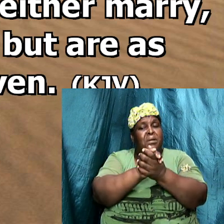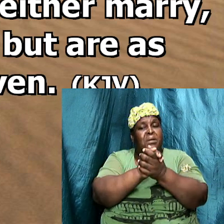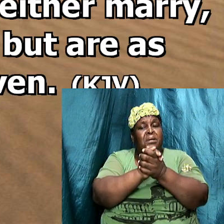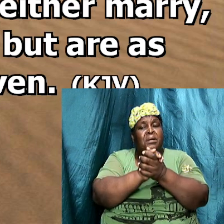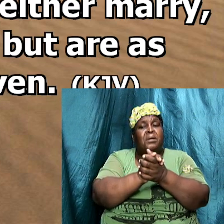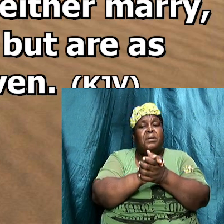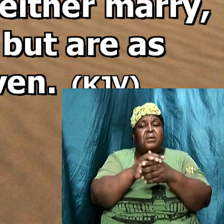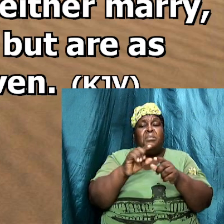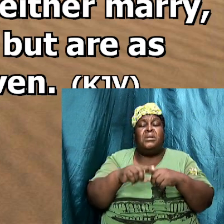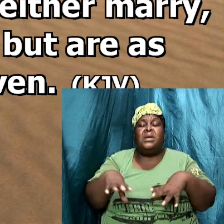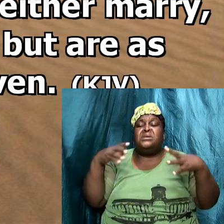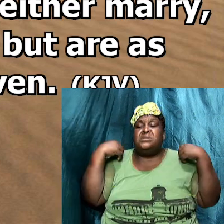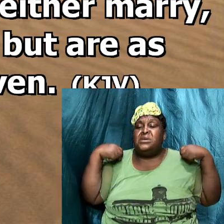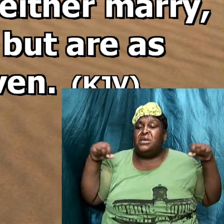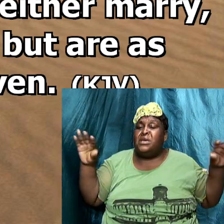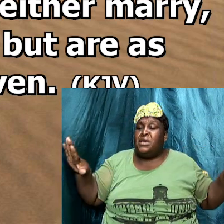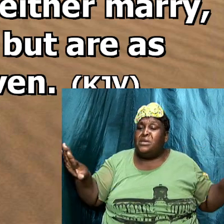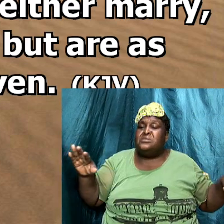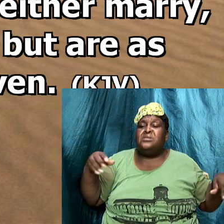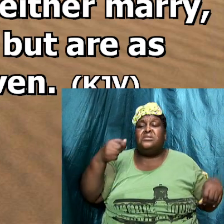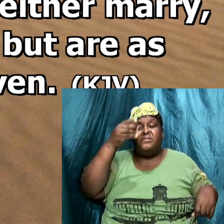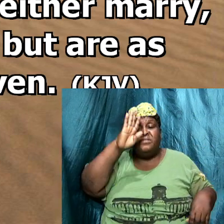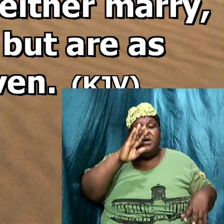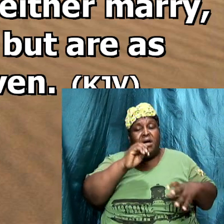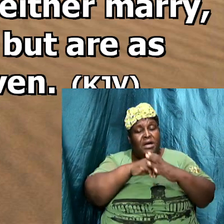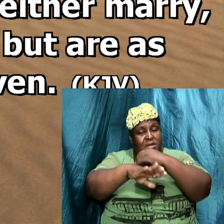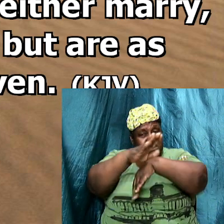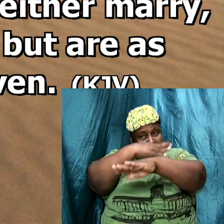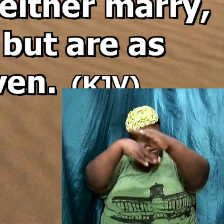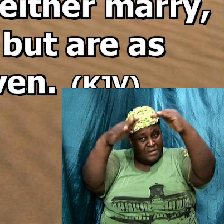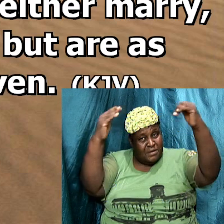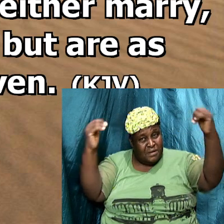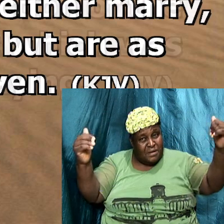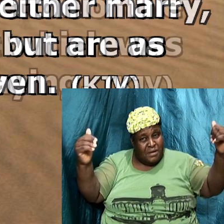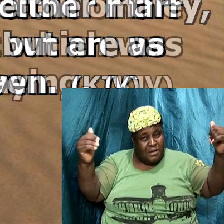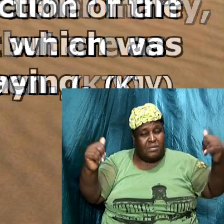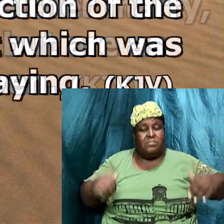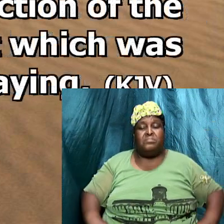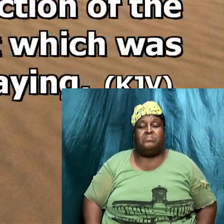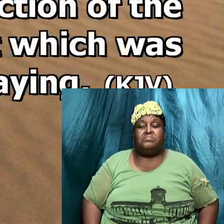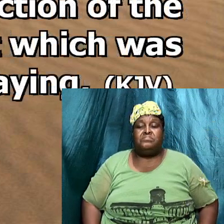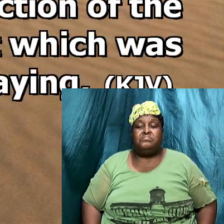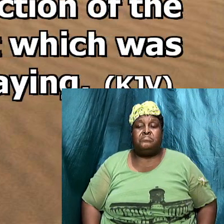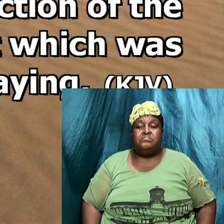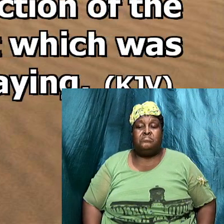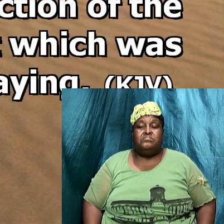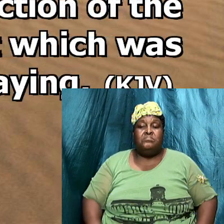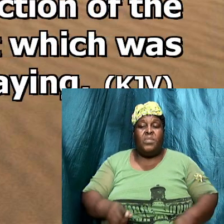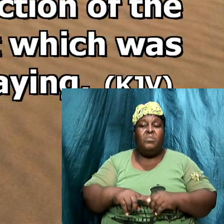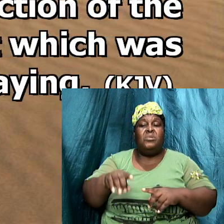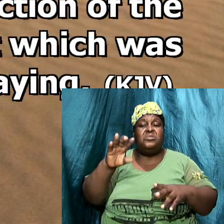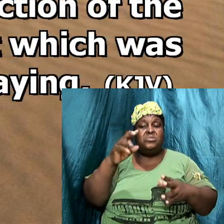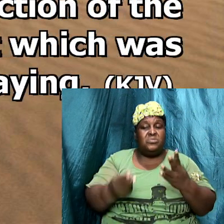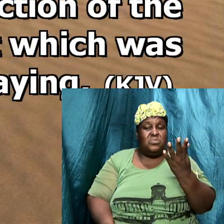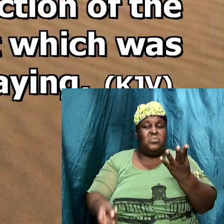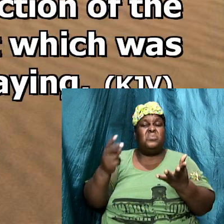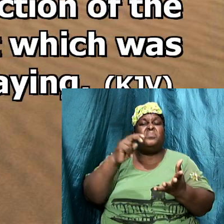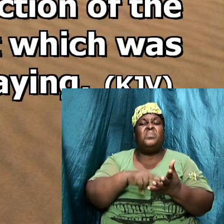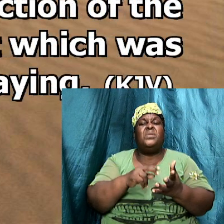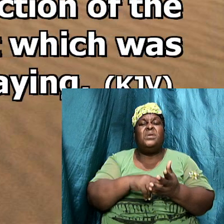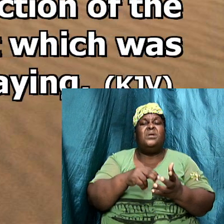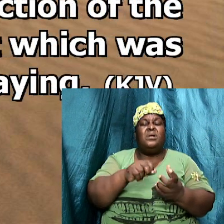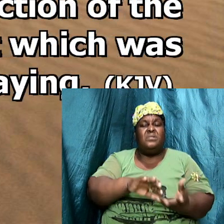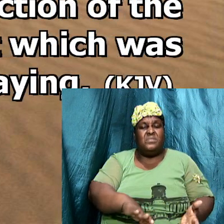as the angels of God in heaven but as touching the resurrection of the dead he have not